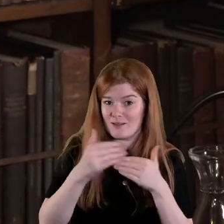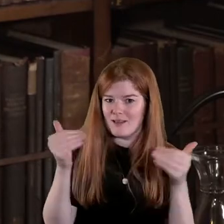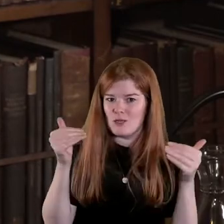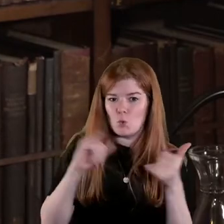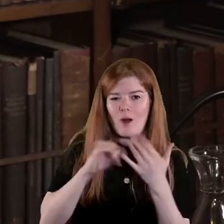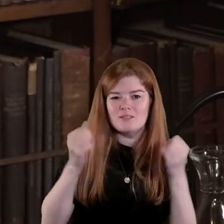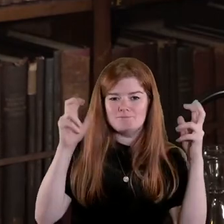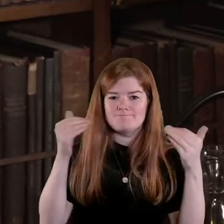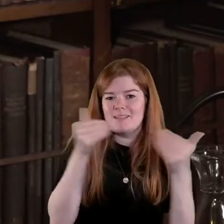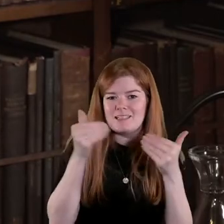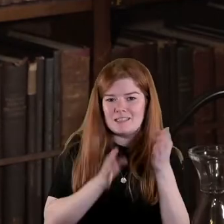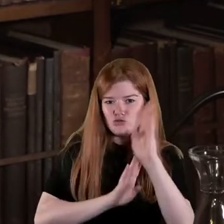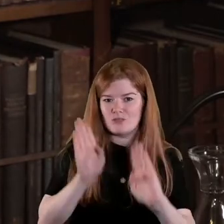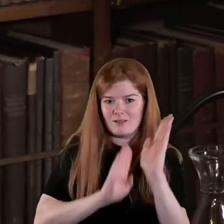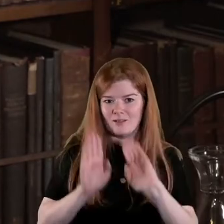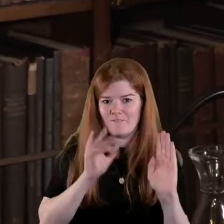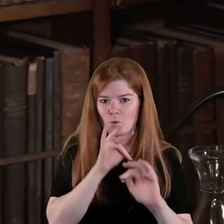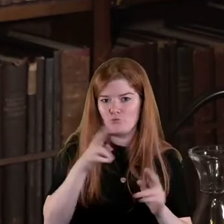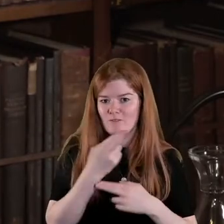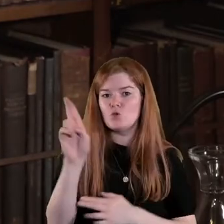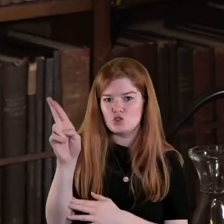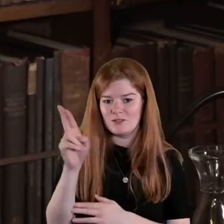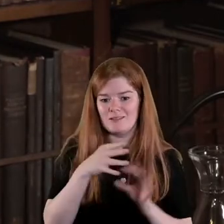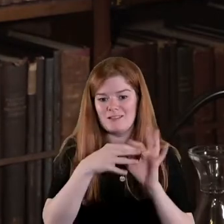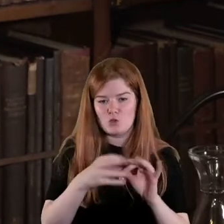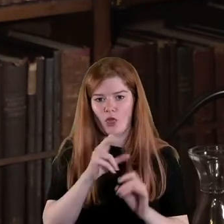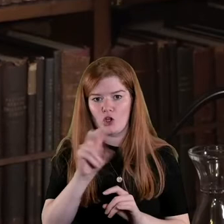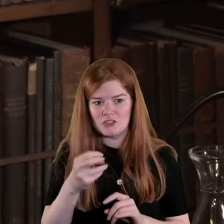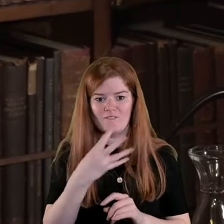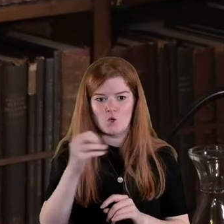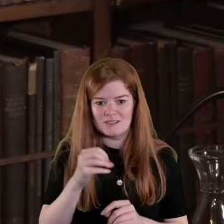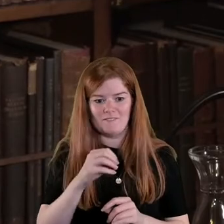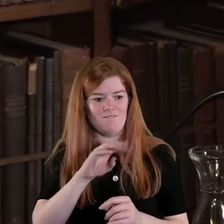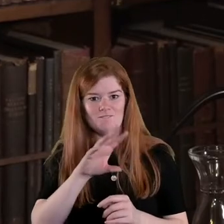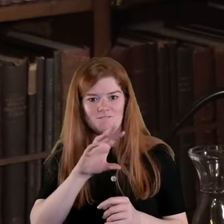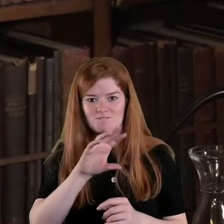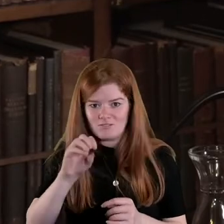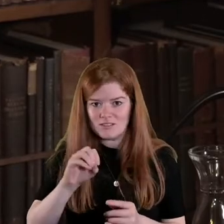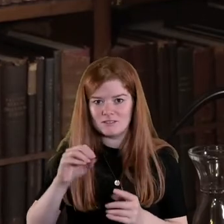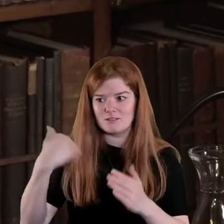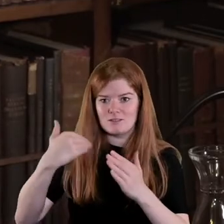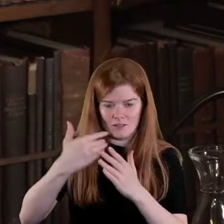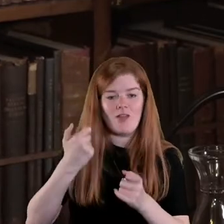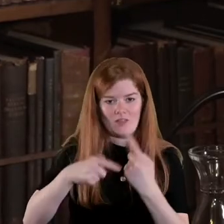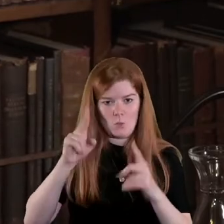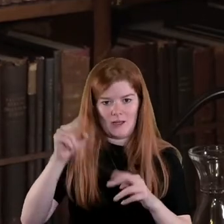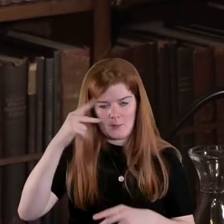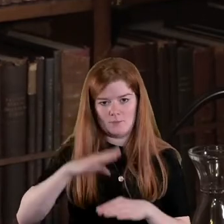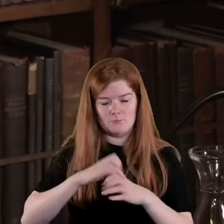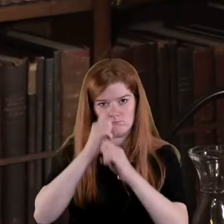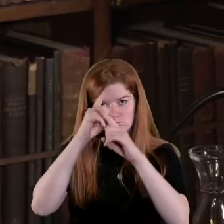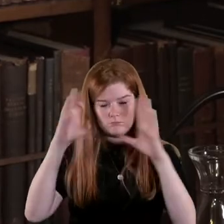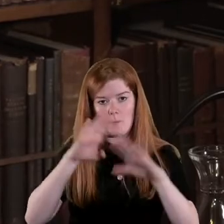injuries of the revolution into the 30s the 40s and 50s there we can begin to get a deeper understanding